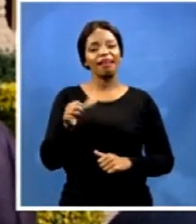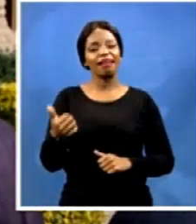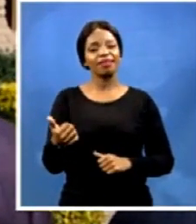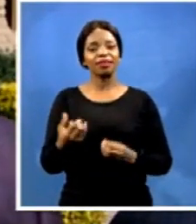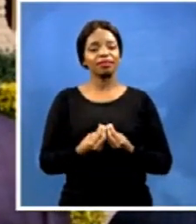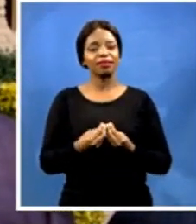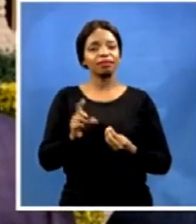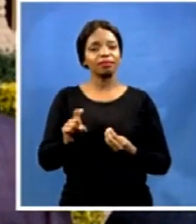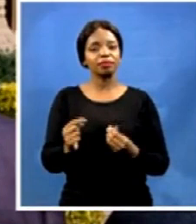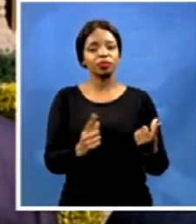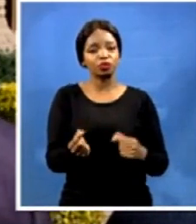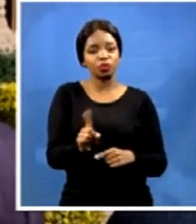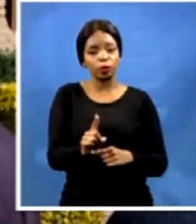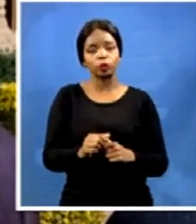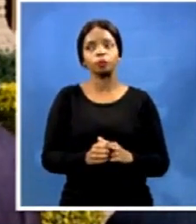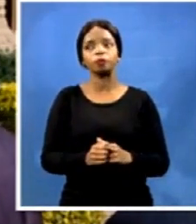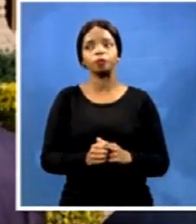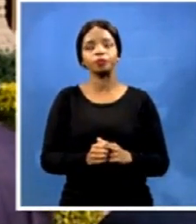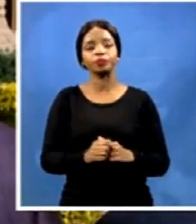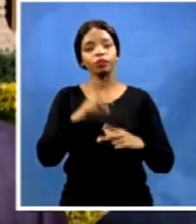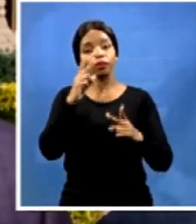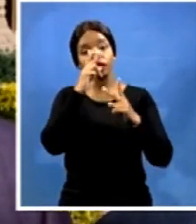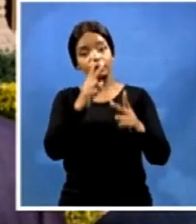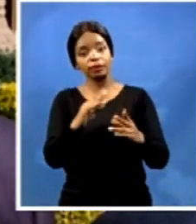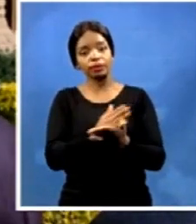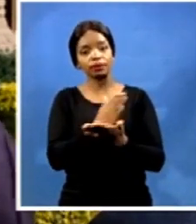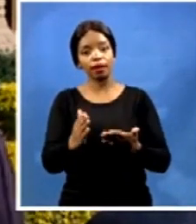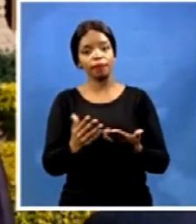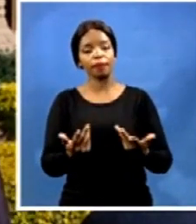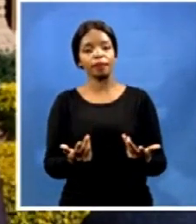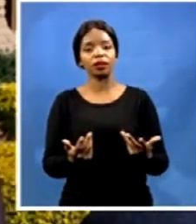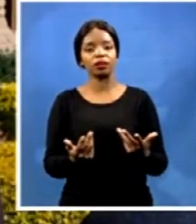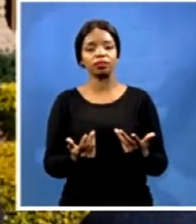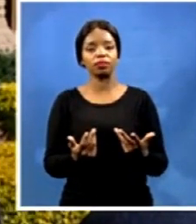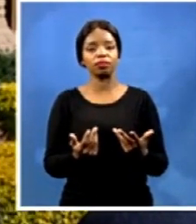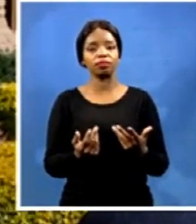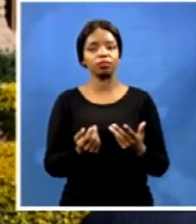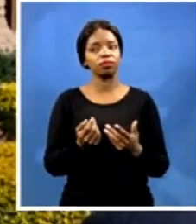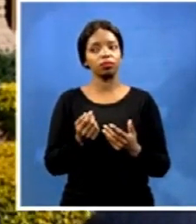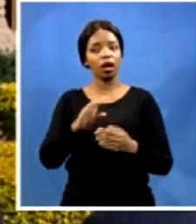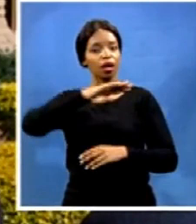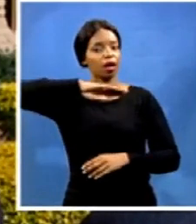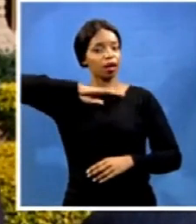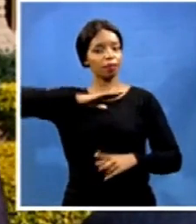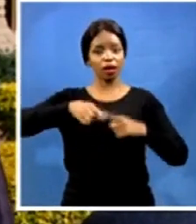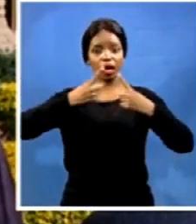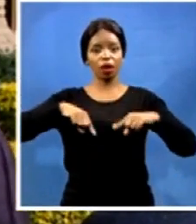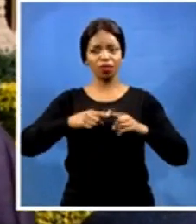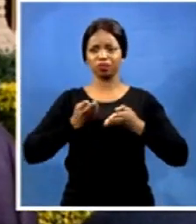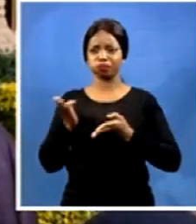of our army being on the streets. We would like maybe to have a clarity on that.